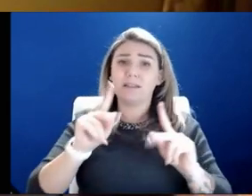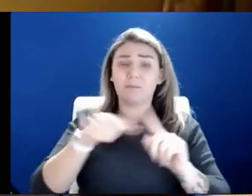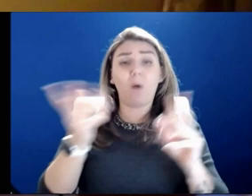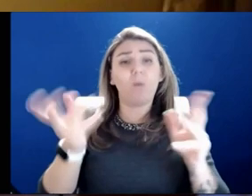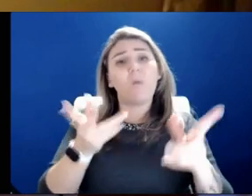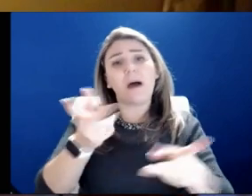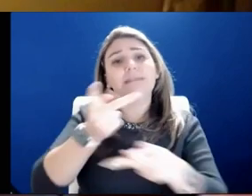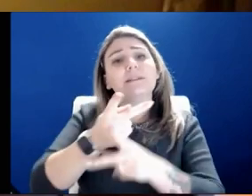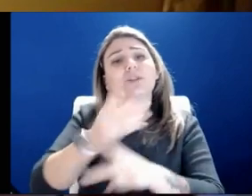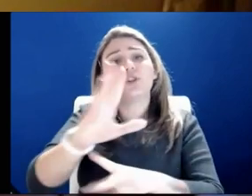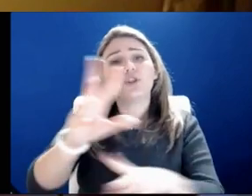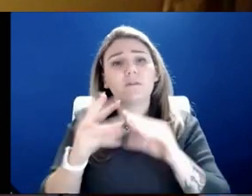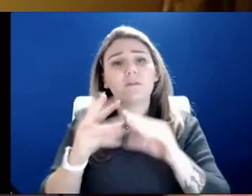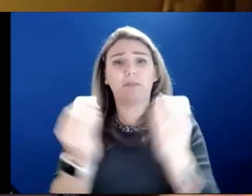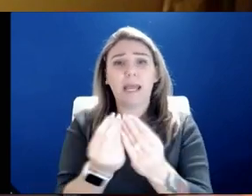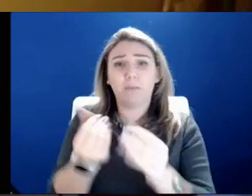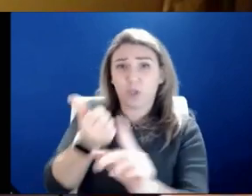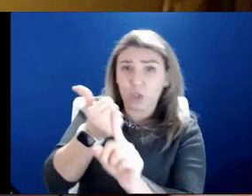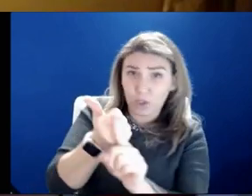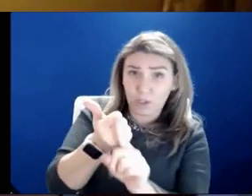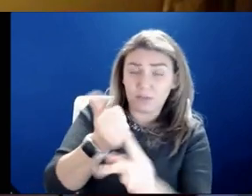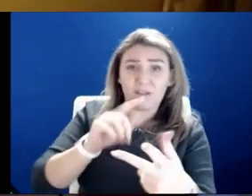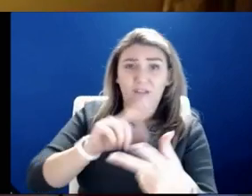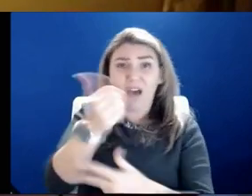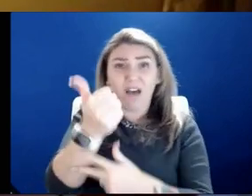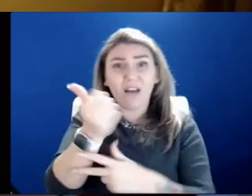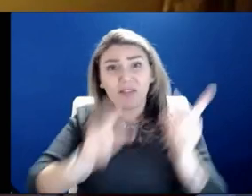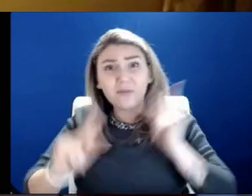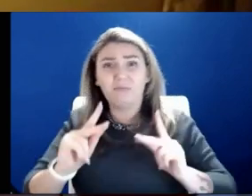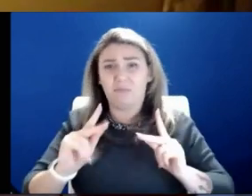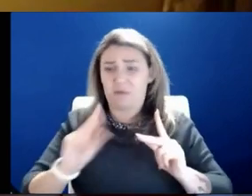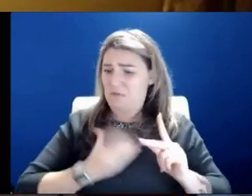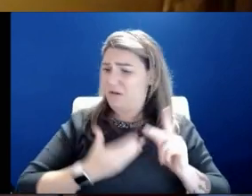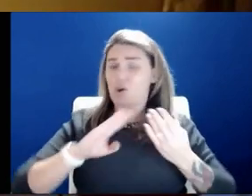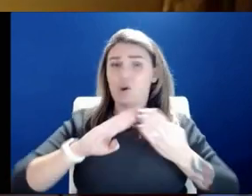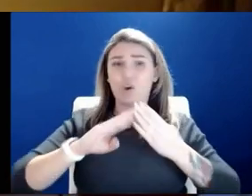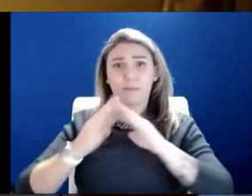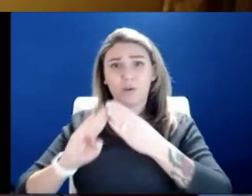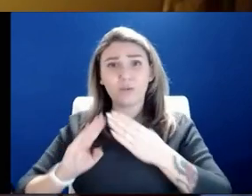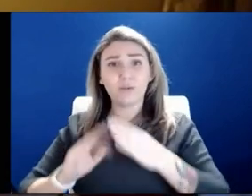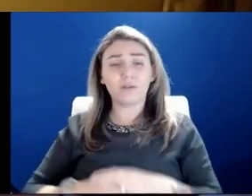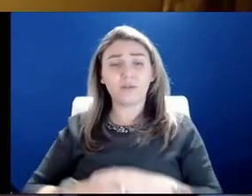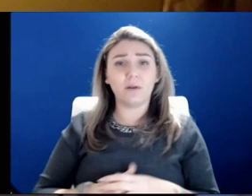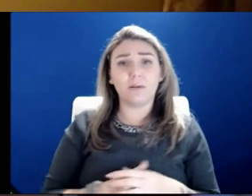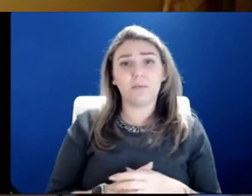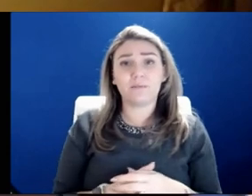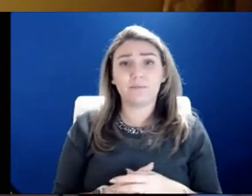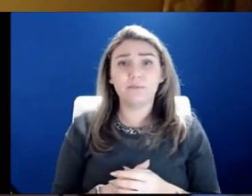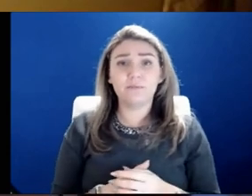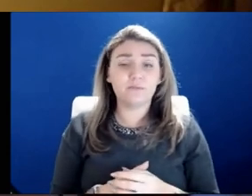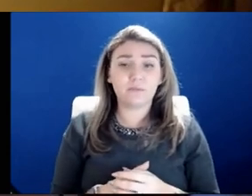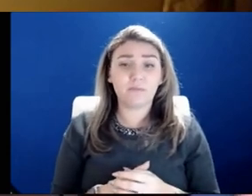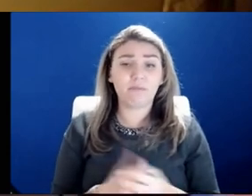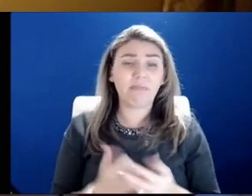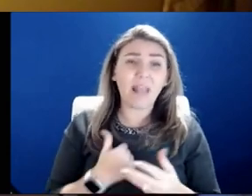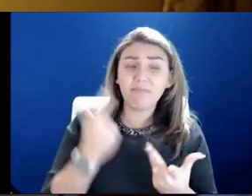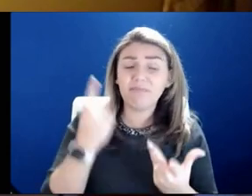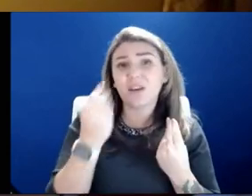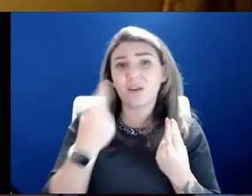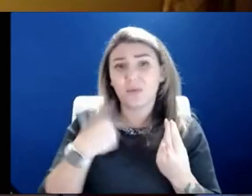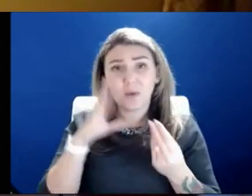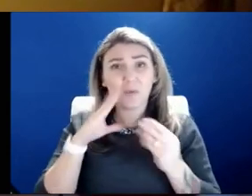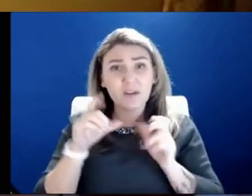your families, yourself, so many others in our community. And, um, you know, I'm, I'm thinking that we'll continue